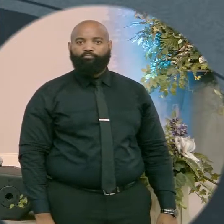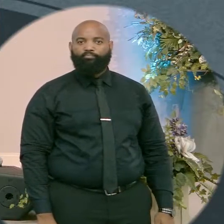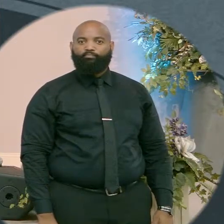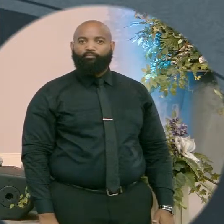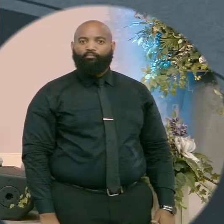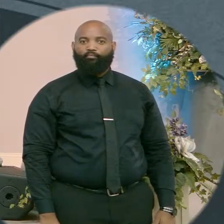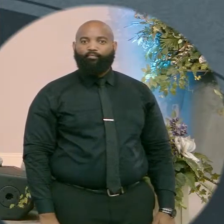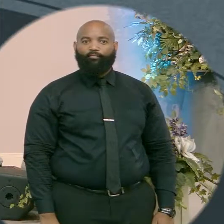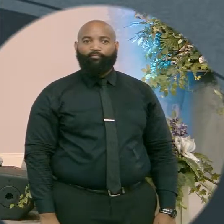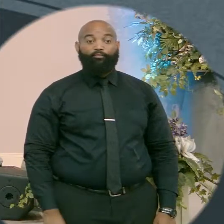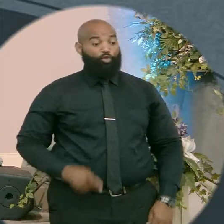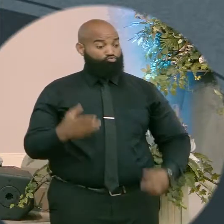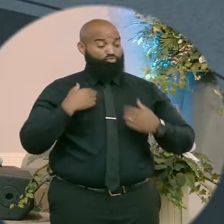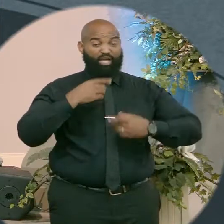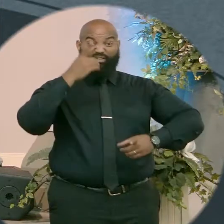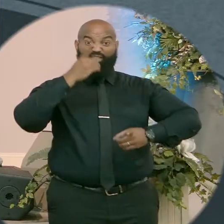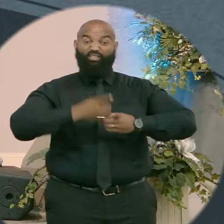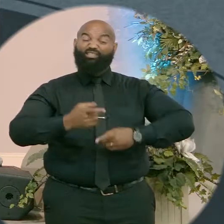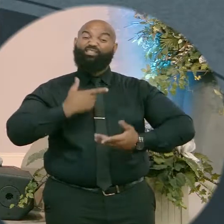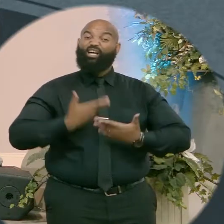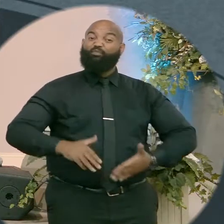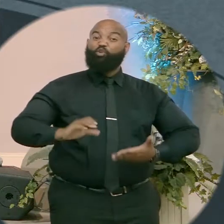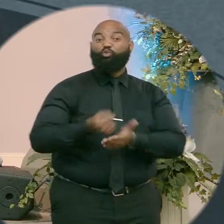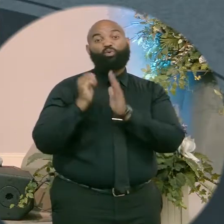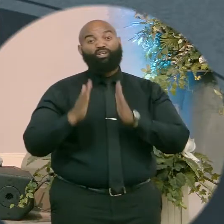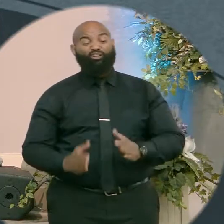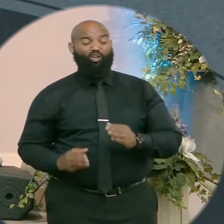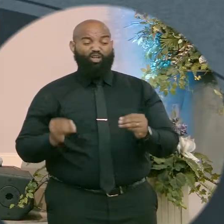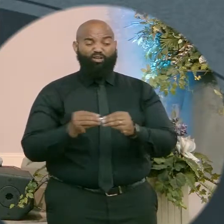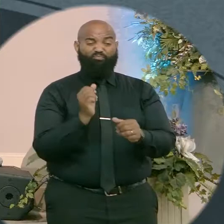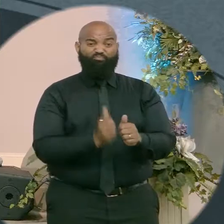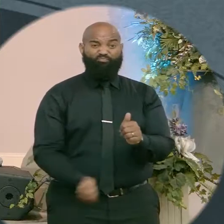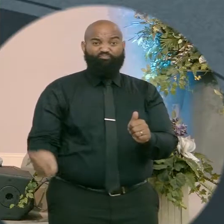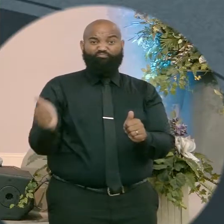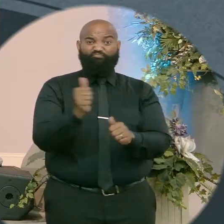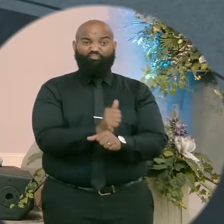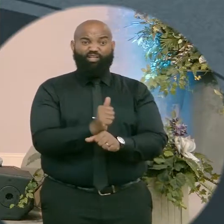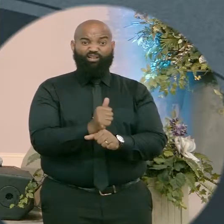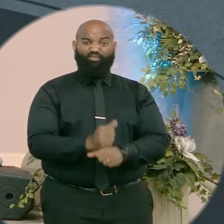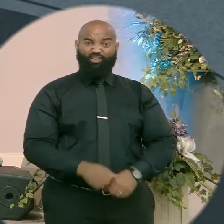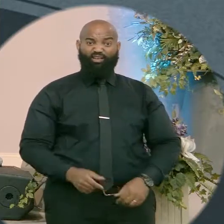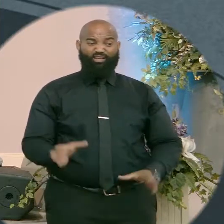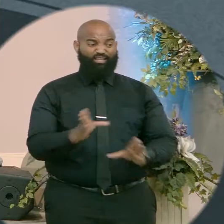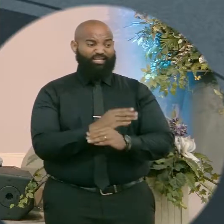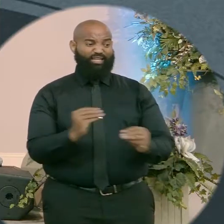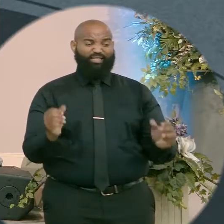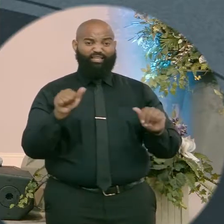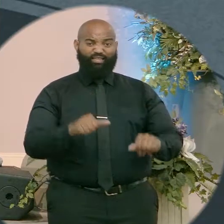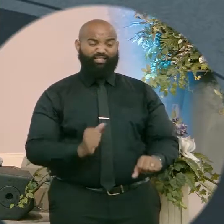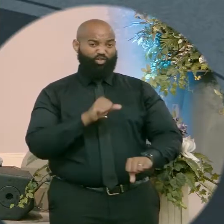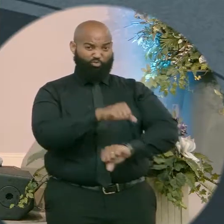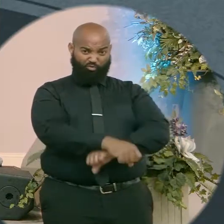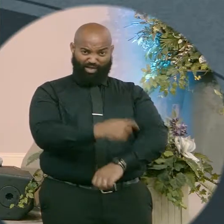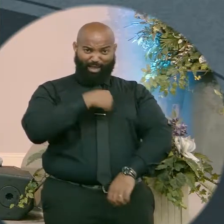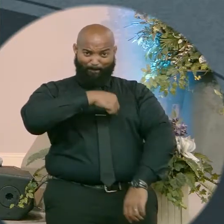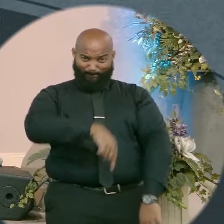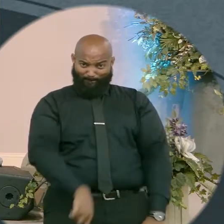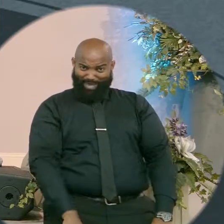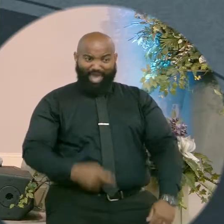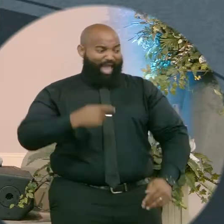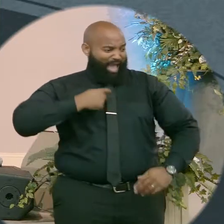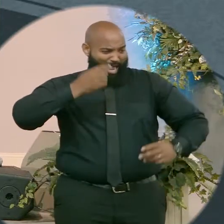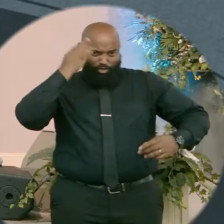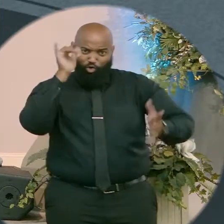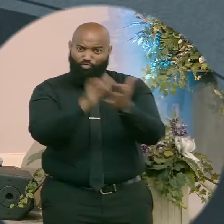Once you've made up your mind that I'm a winner, that I'm more than a conqueror, no weapon formed against me is going to prosper. Once